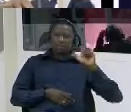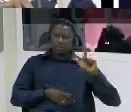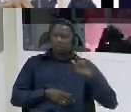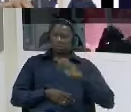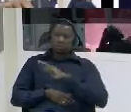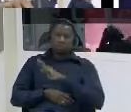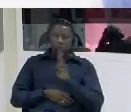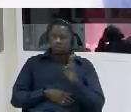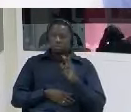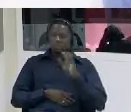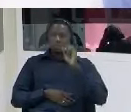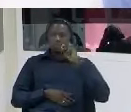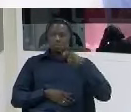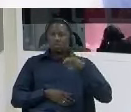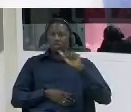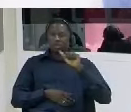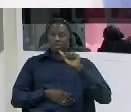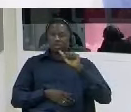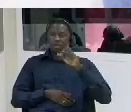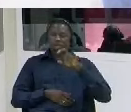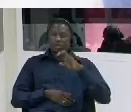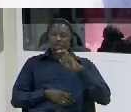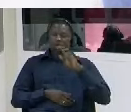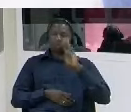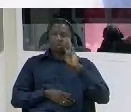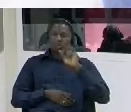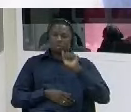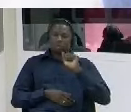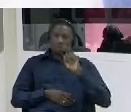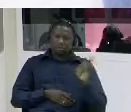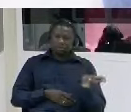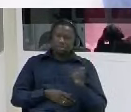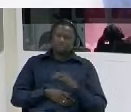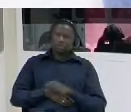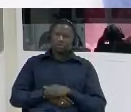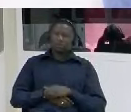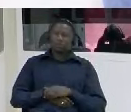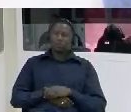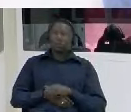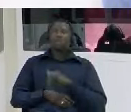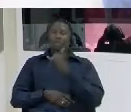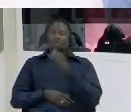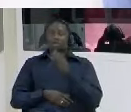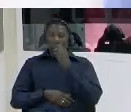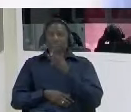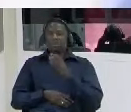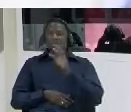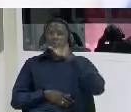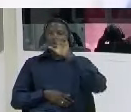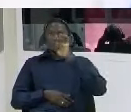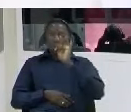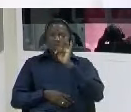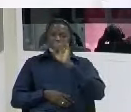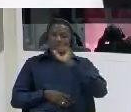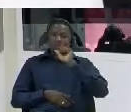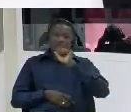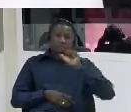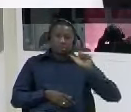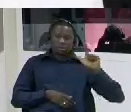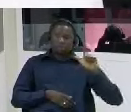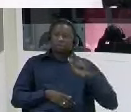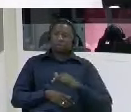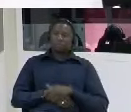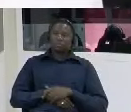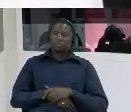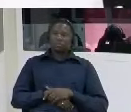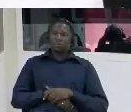omar fall yes can you please repeat what happened um to omar fall